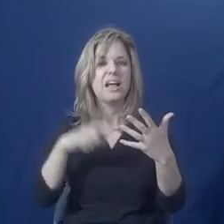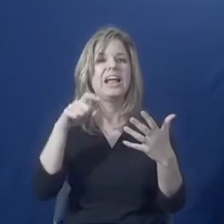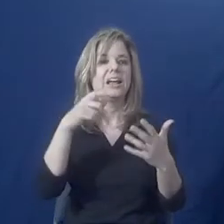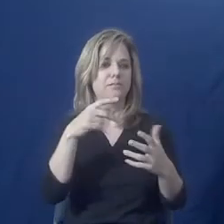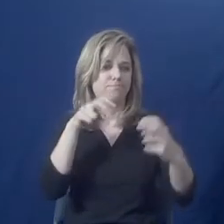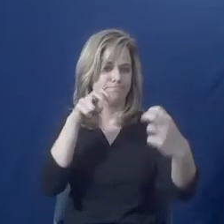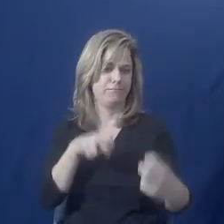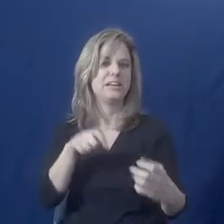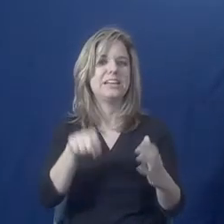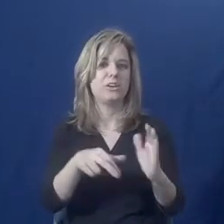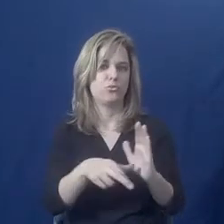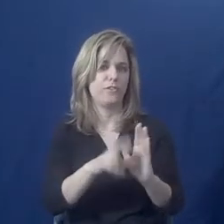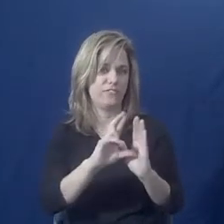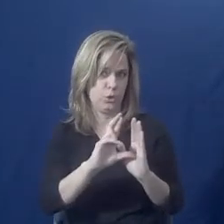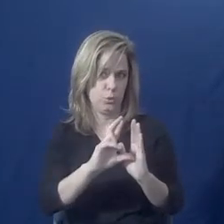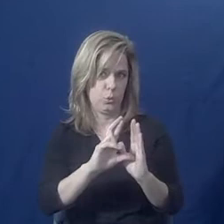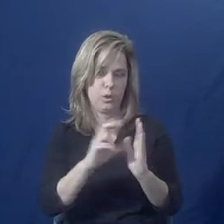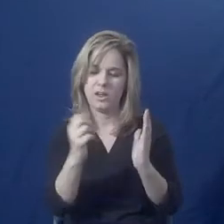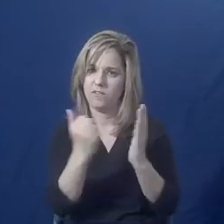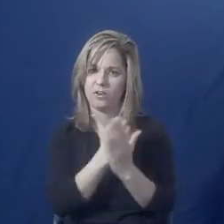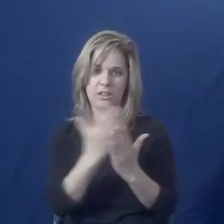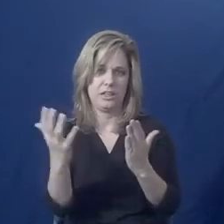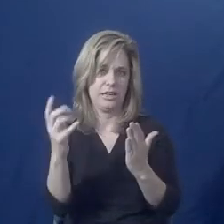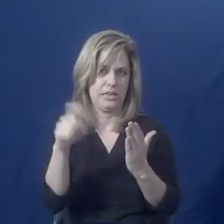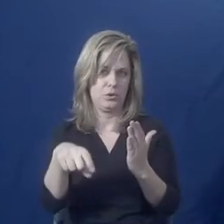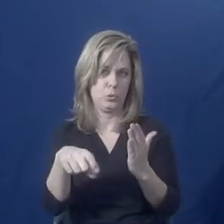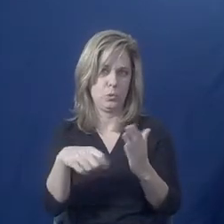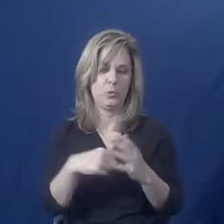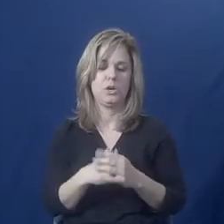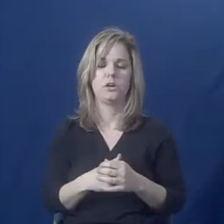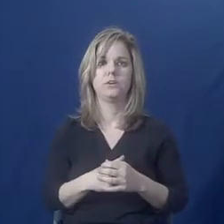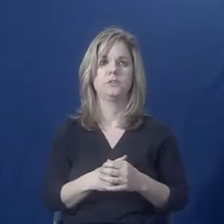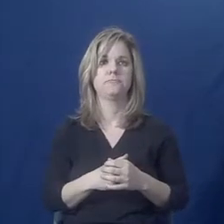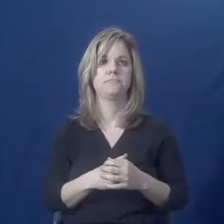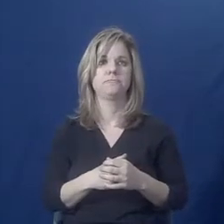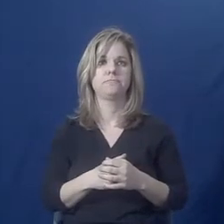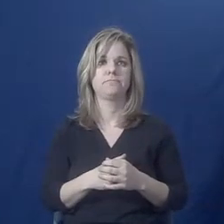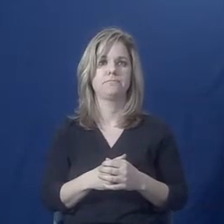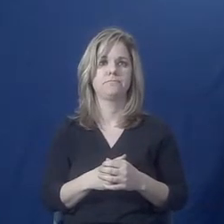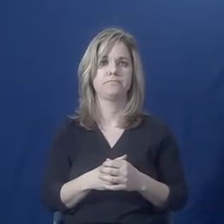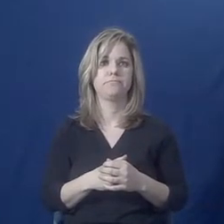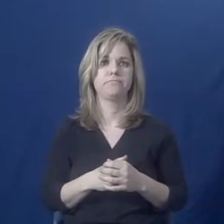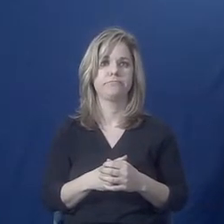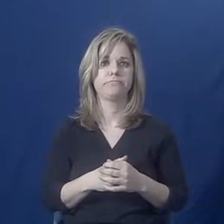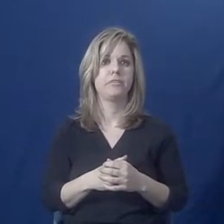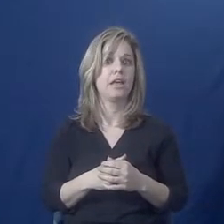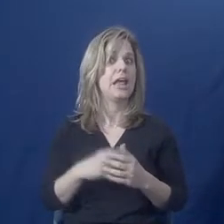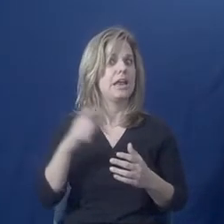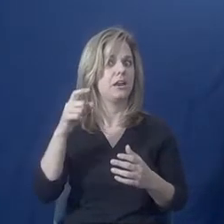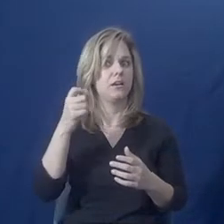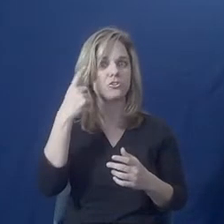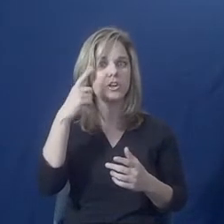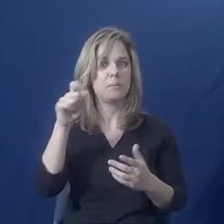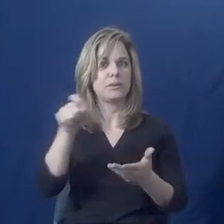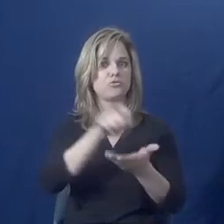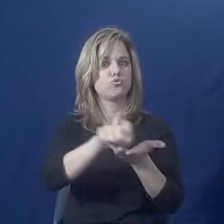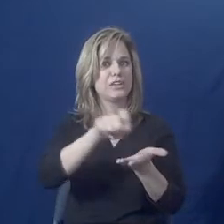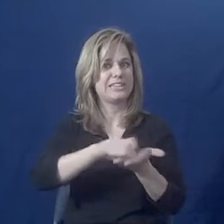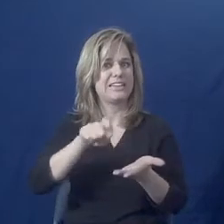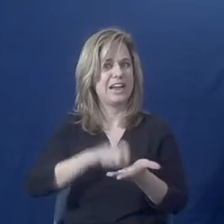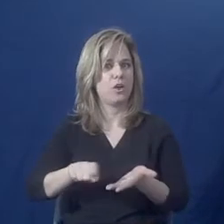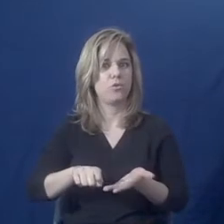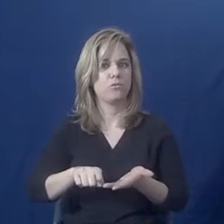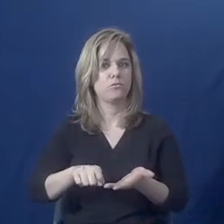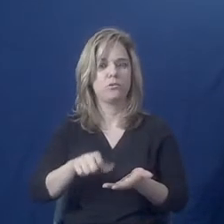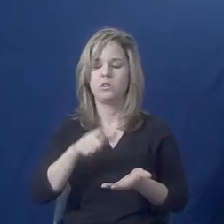all of that should be written down somewhere and the